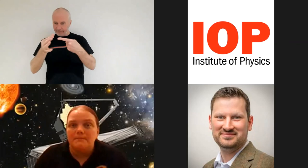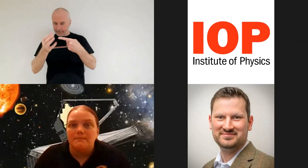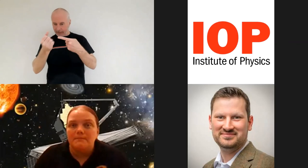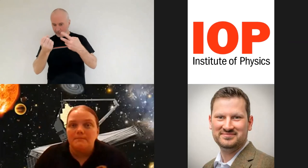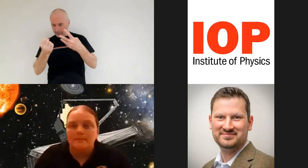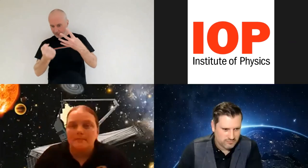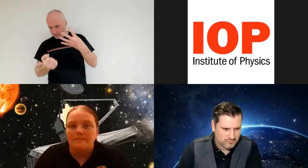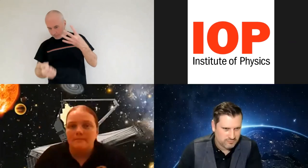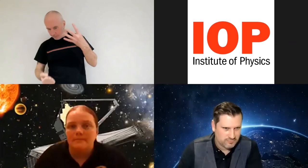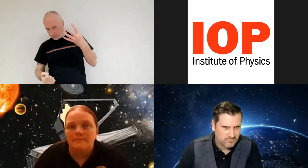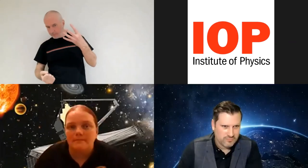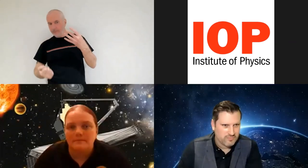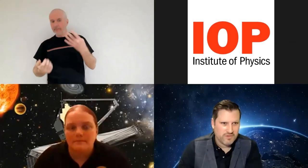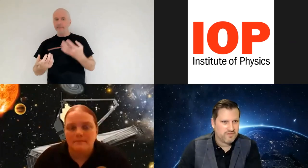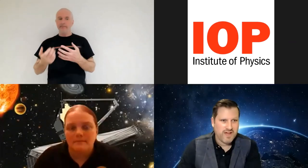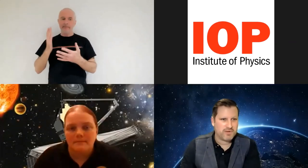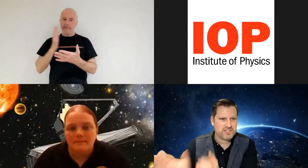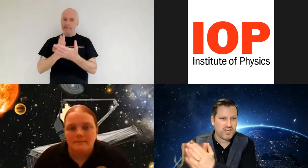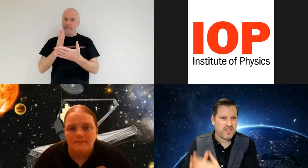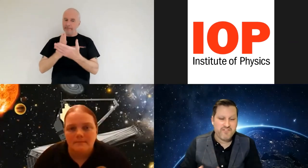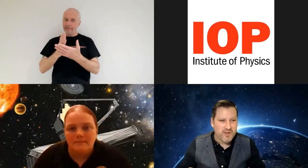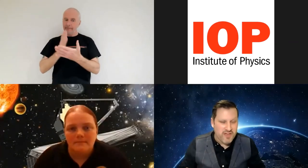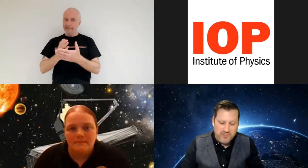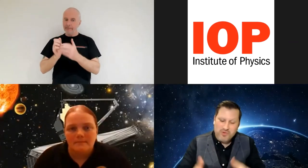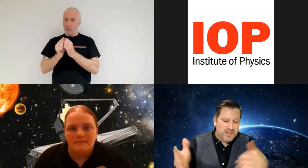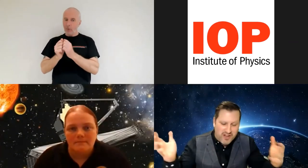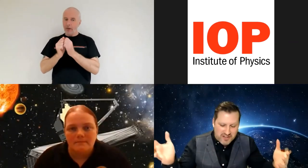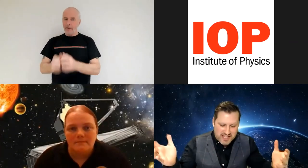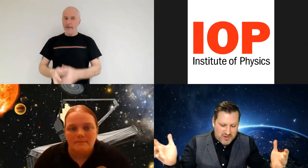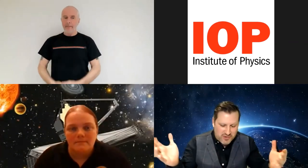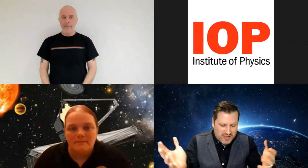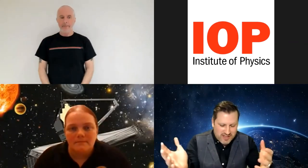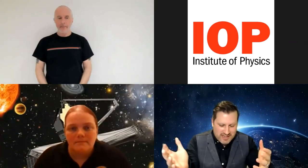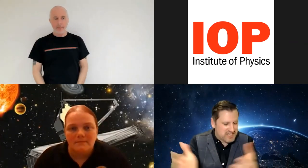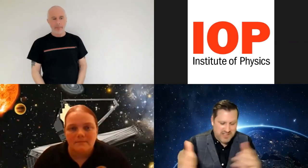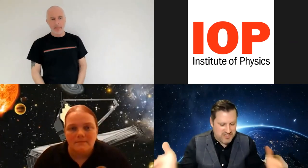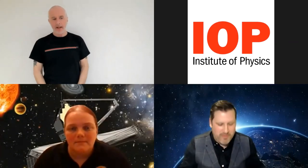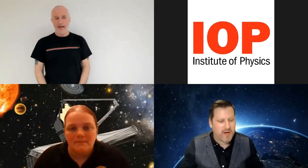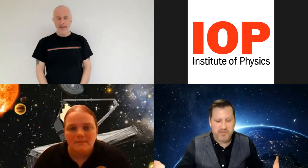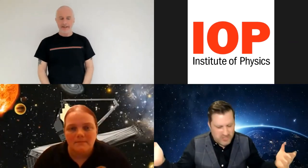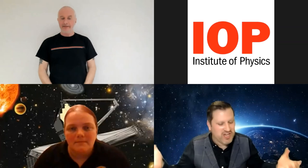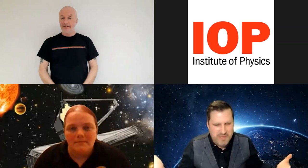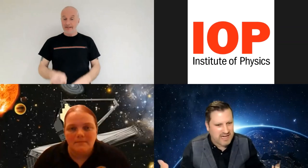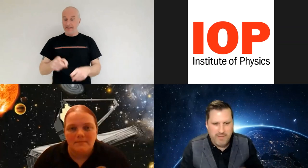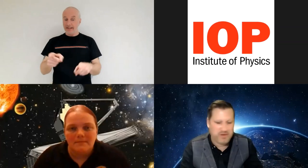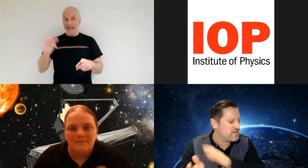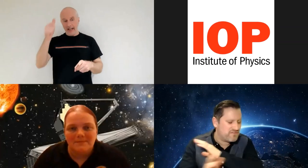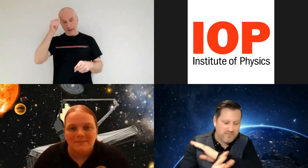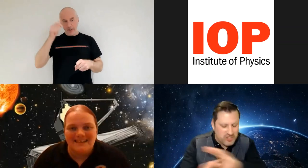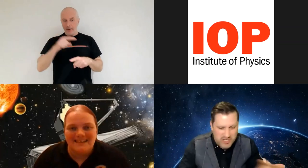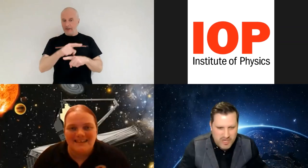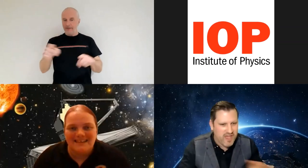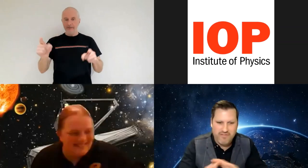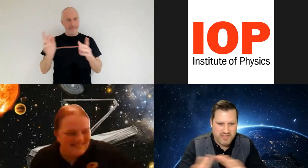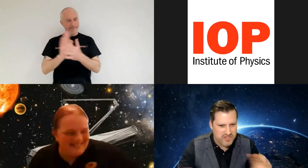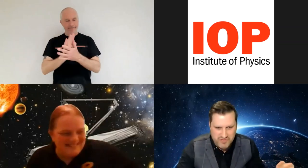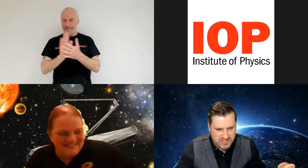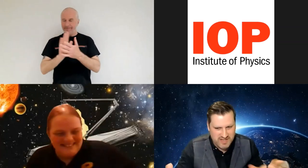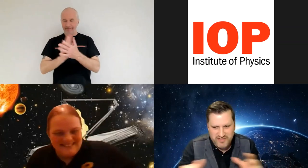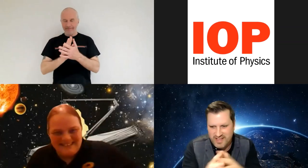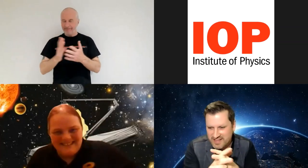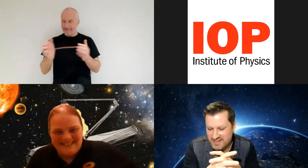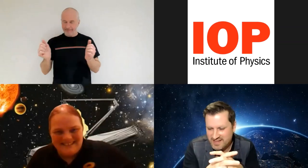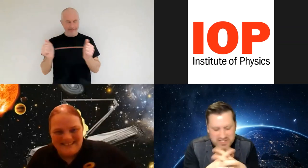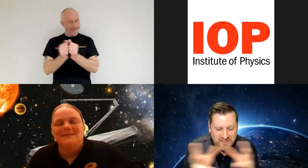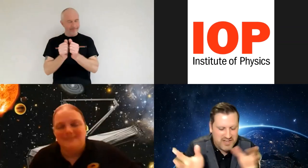worth it fabulous so if i if you're in our keel uh lecture i'll be stood up there clapping i fully agree with everything you've